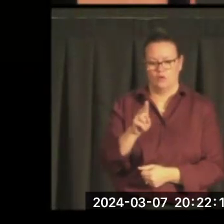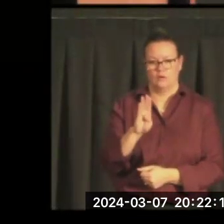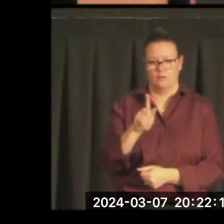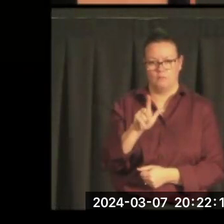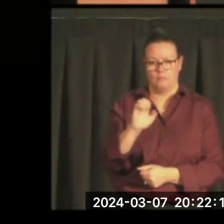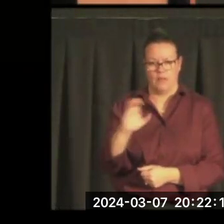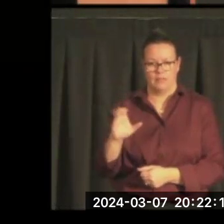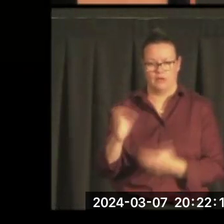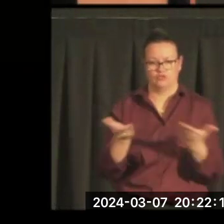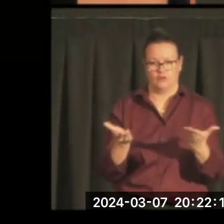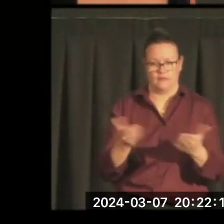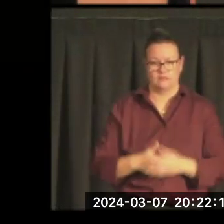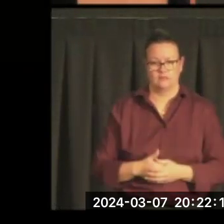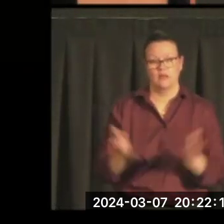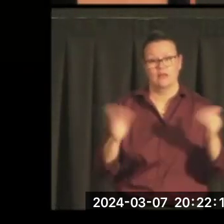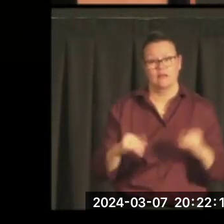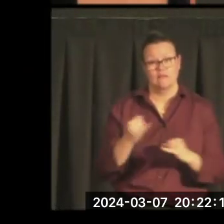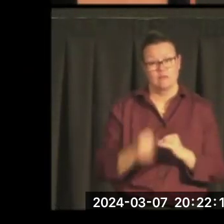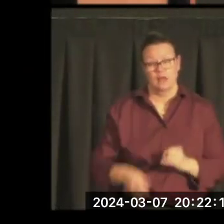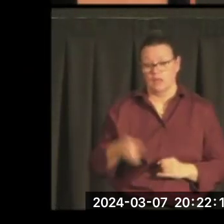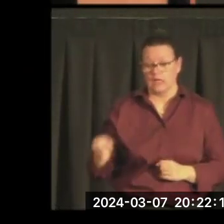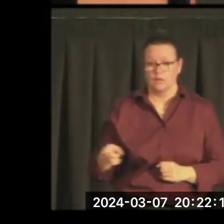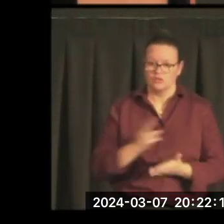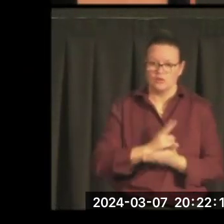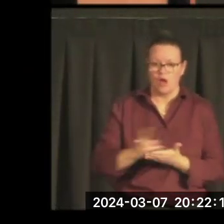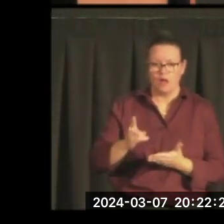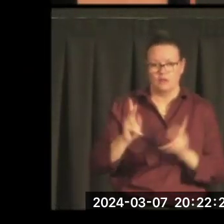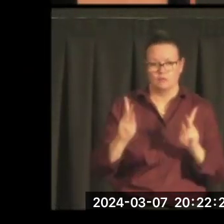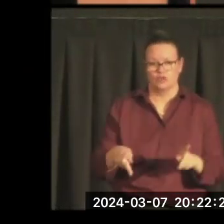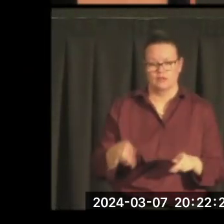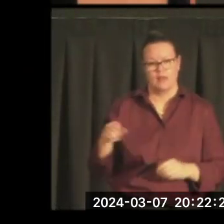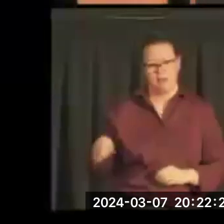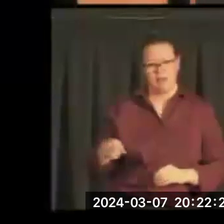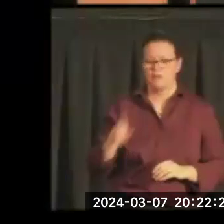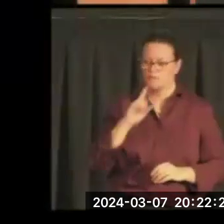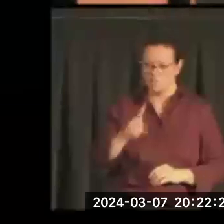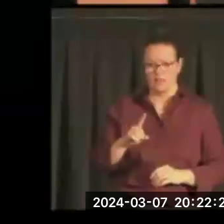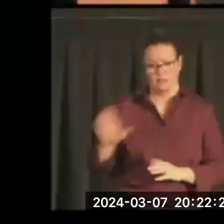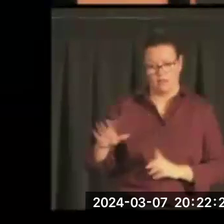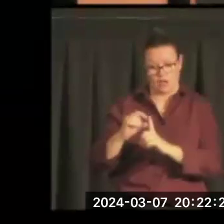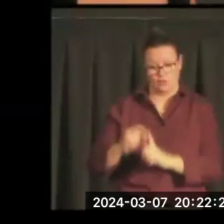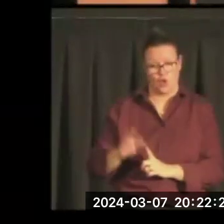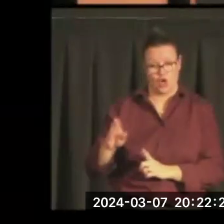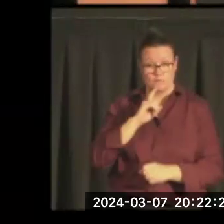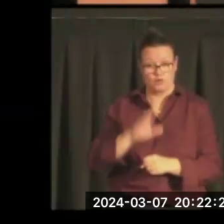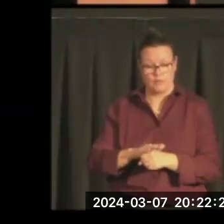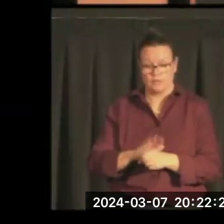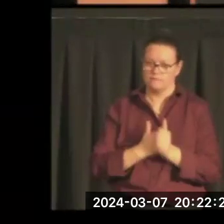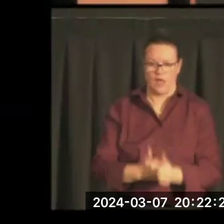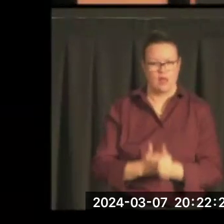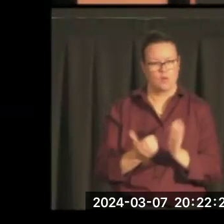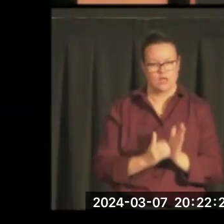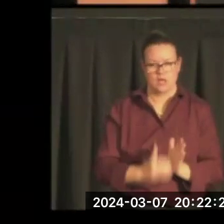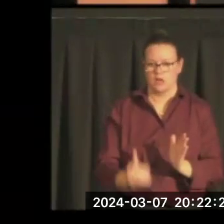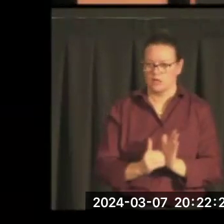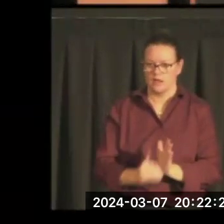he was an honest man. A man of principle. Who kept his word. Over and over again.